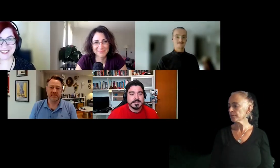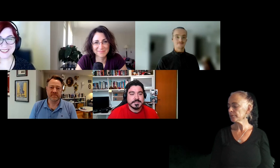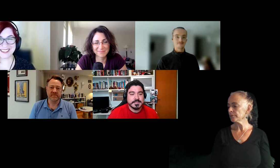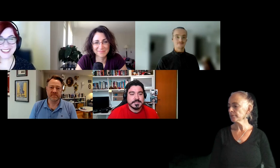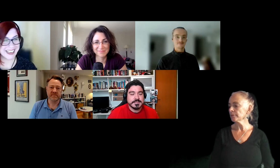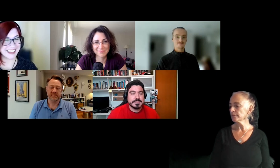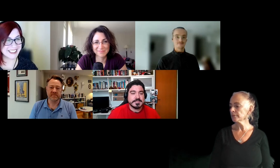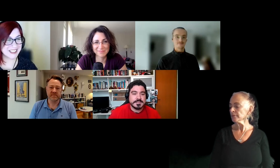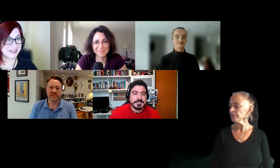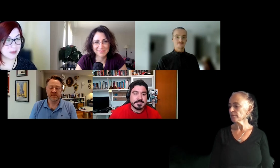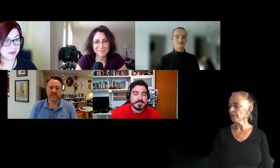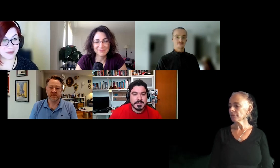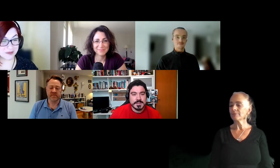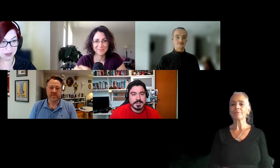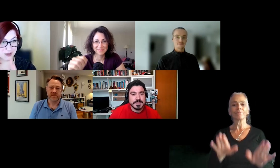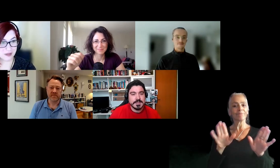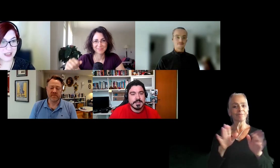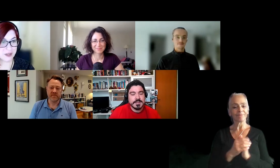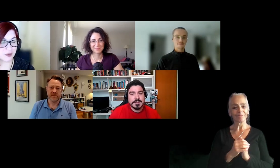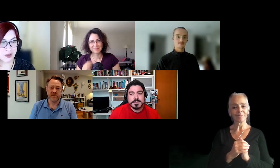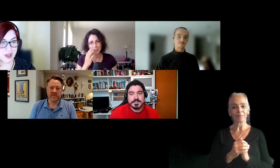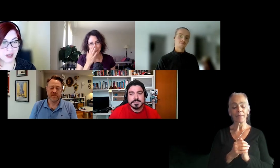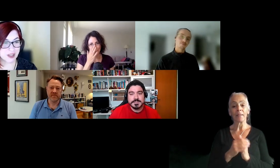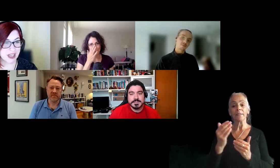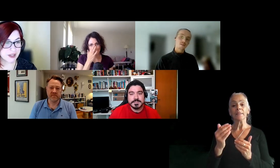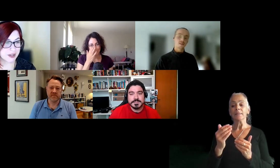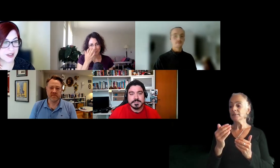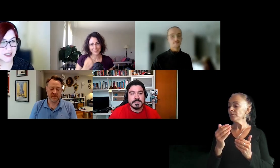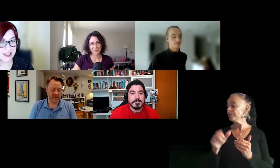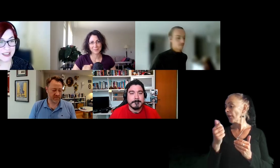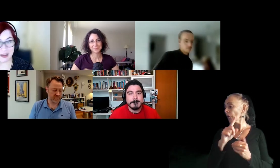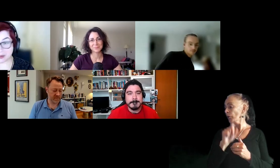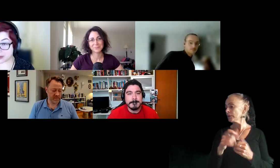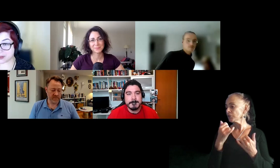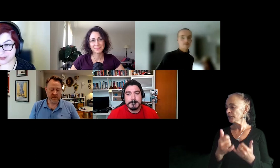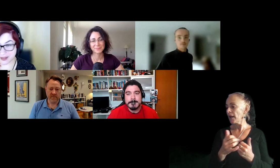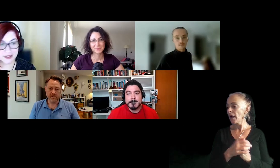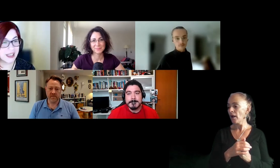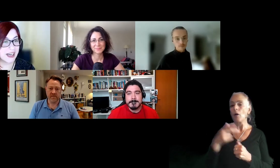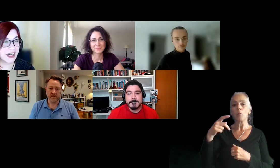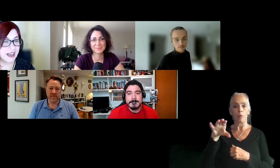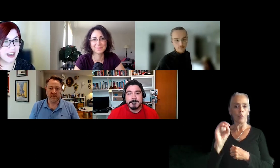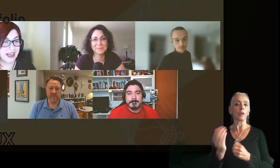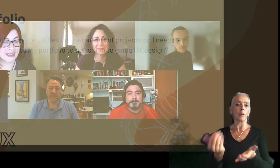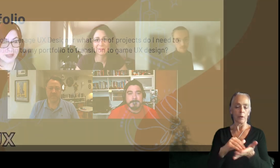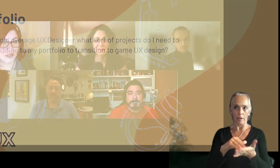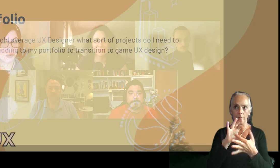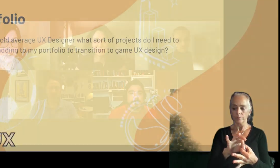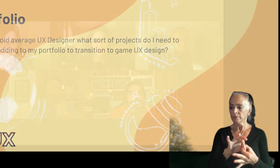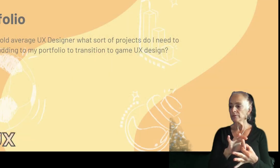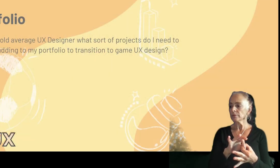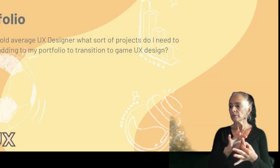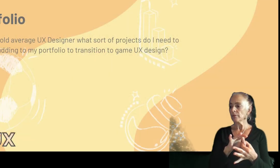Awesome. Let's move to, let's move to another, another question here about portfolio still. As a